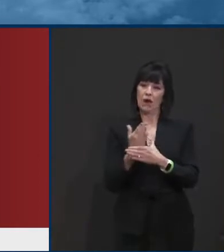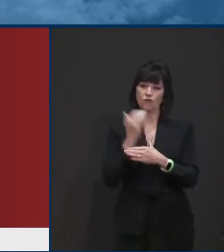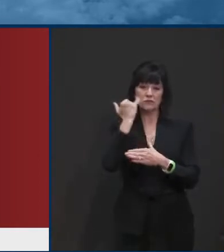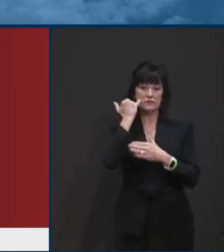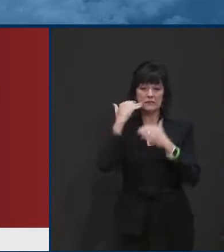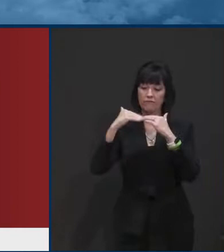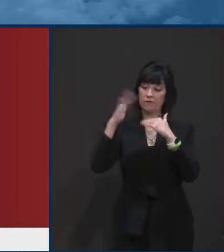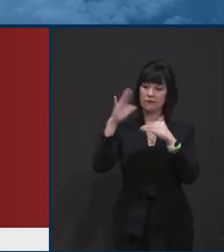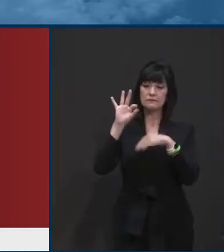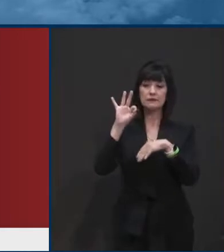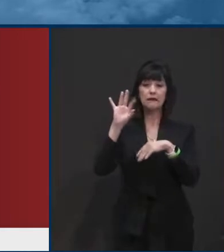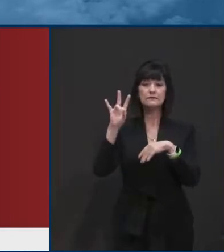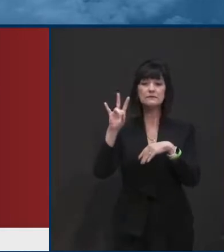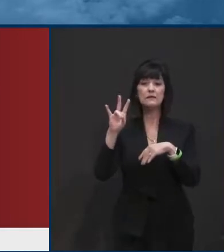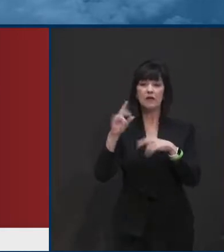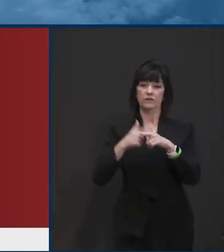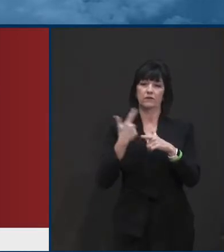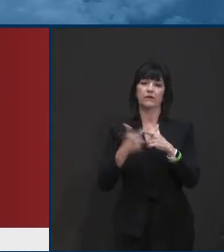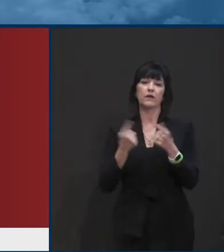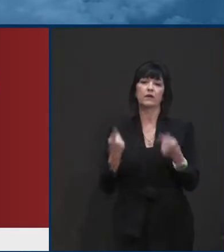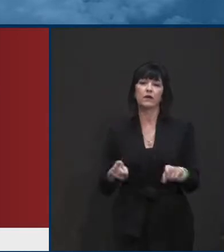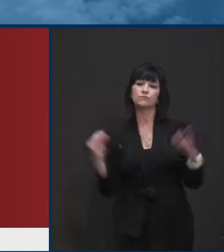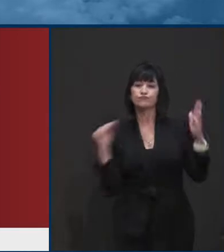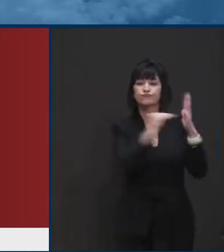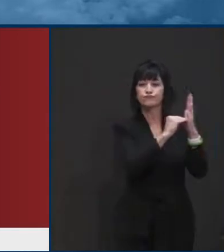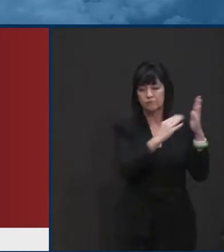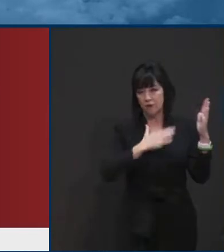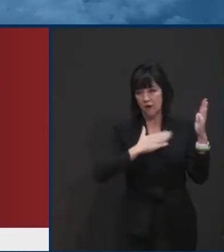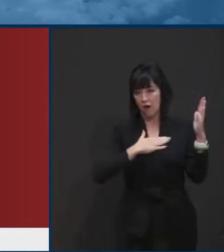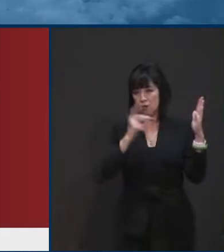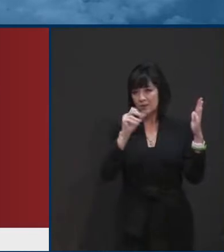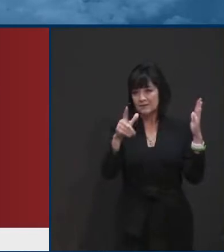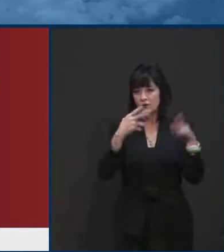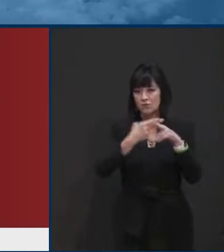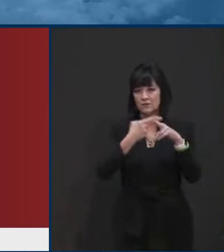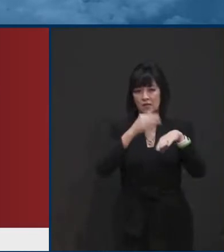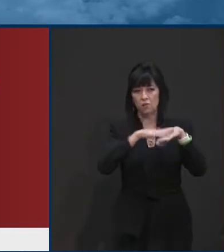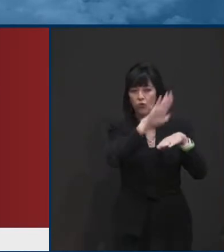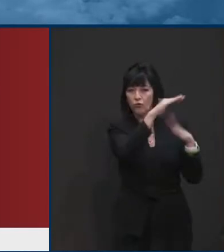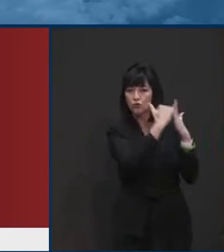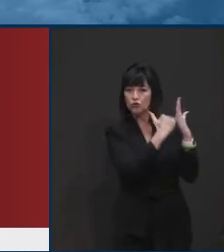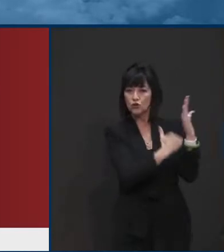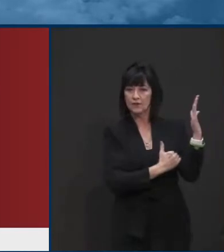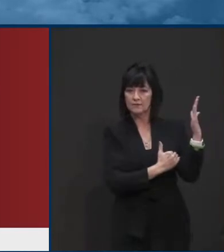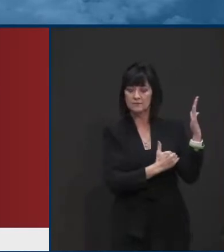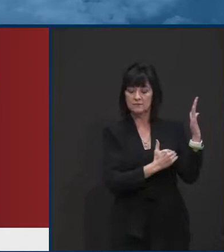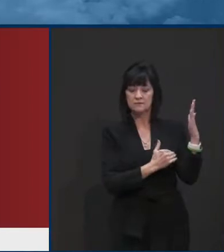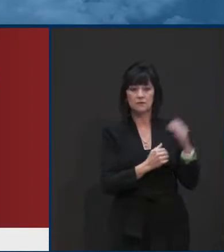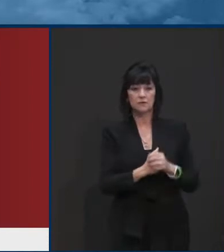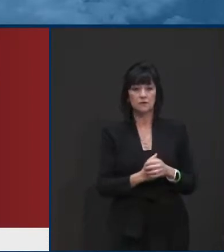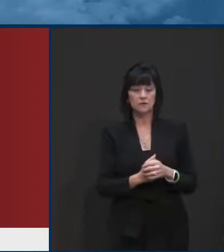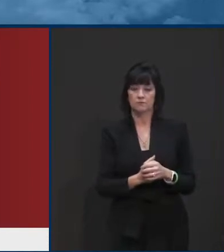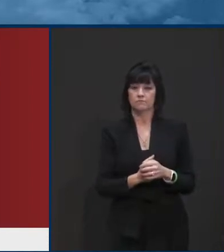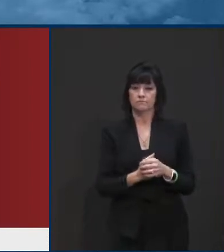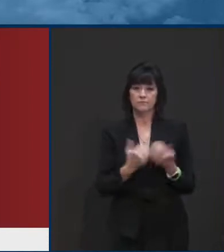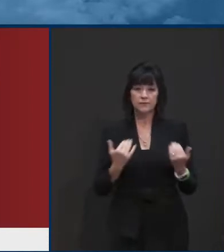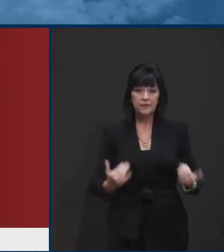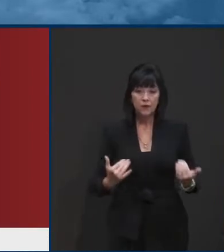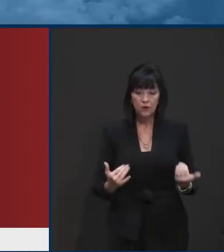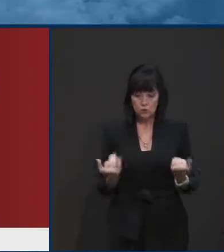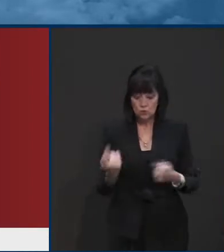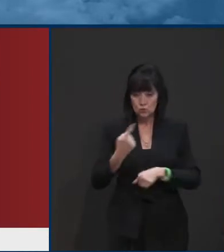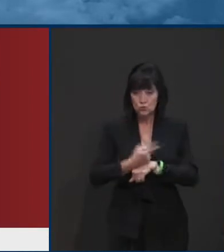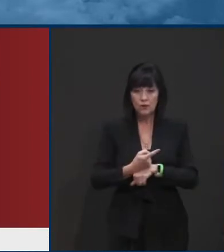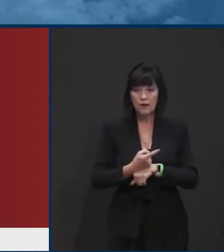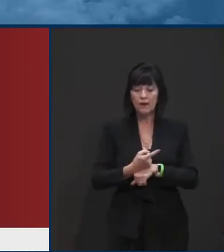we would be on the quarantine lists in those states. Today, the seven-day moving average